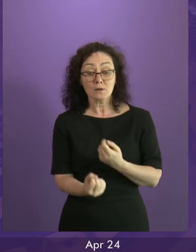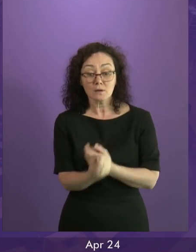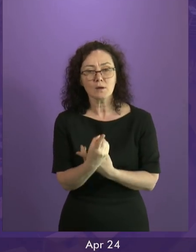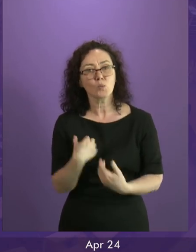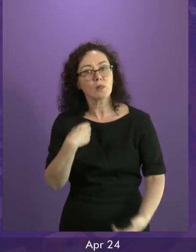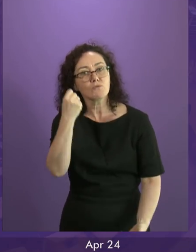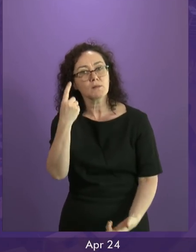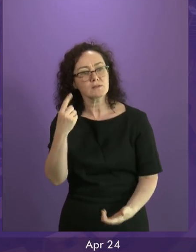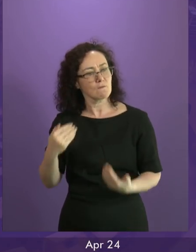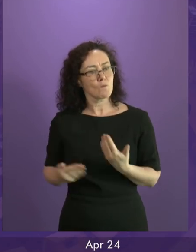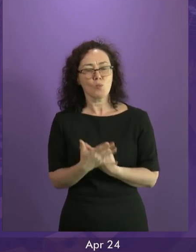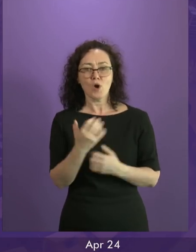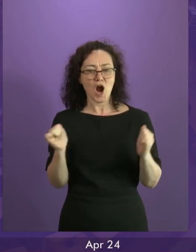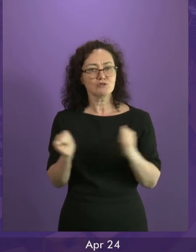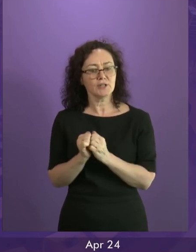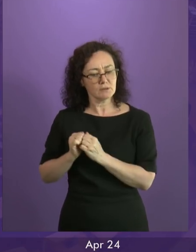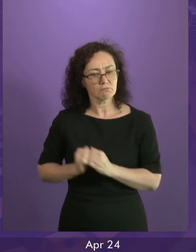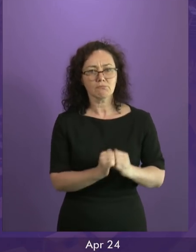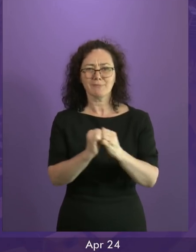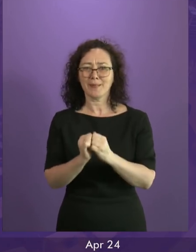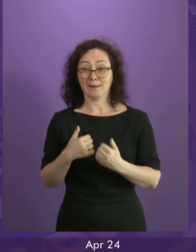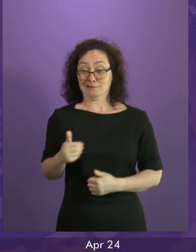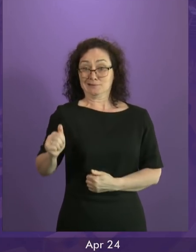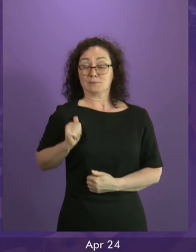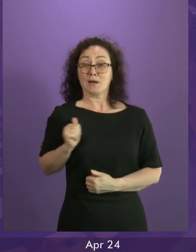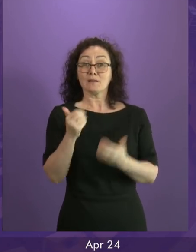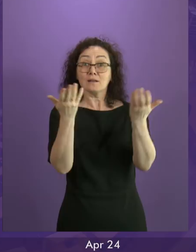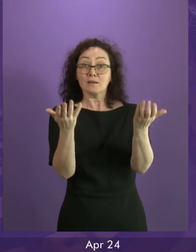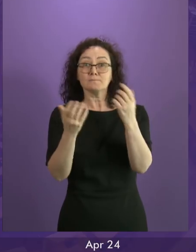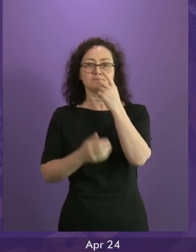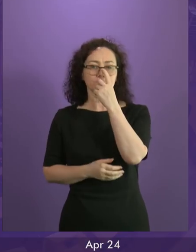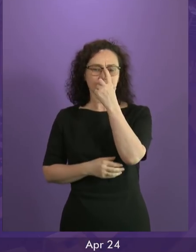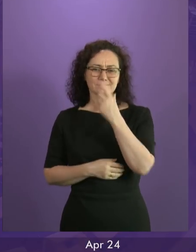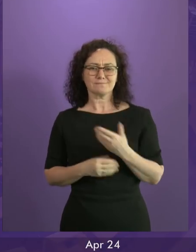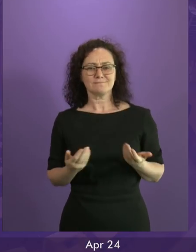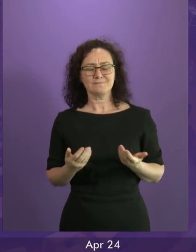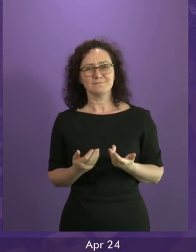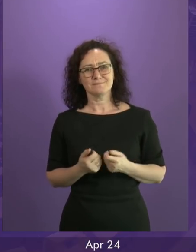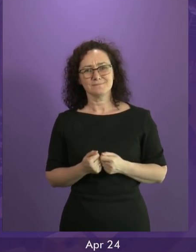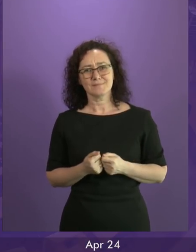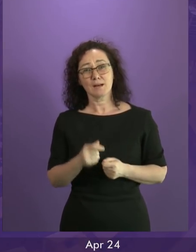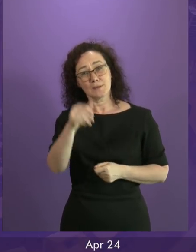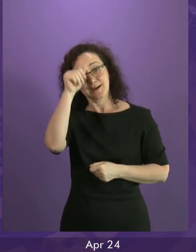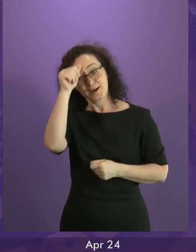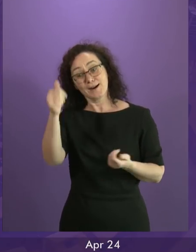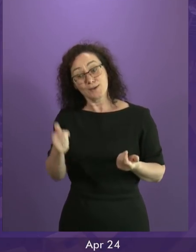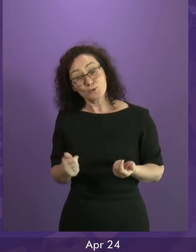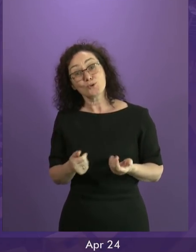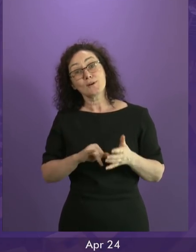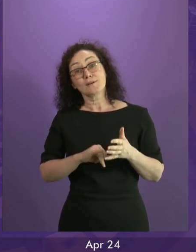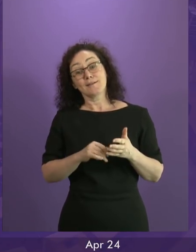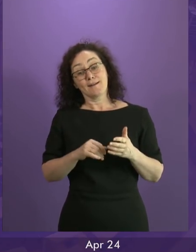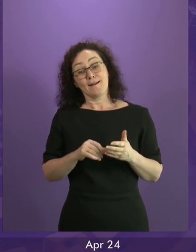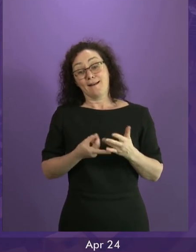SNP and Labour than any of us Republicans to admit. for the Labour Party, siding with the SNP and a few things, would make a welcome